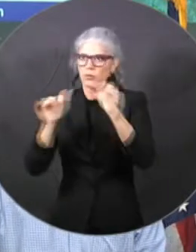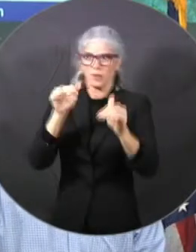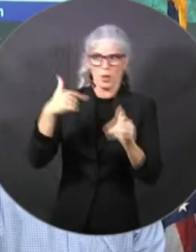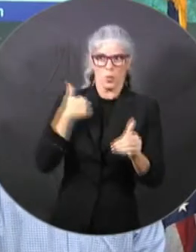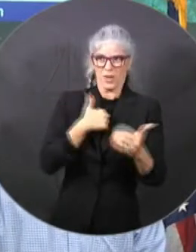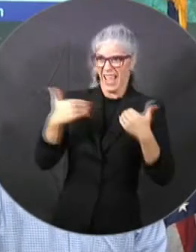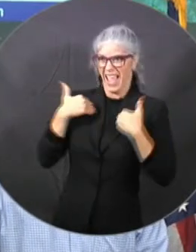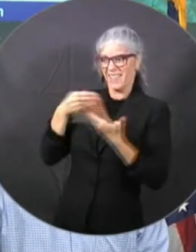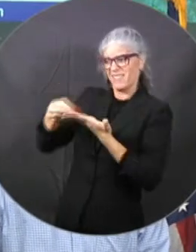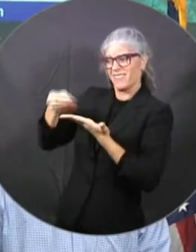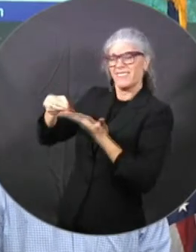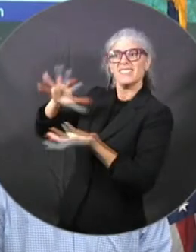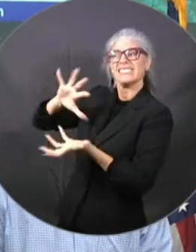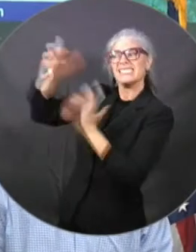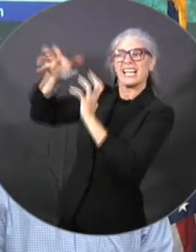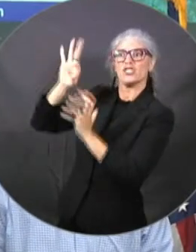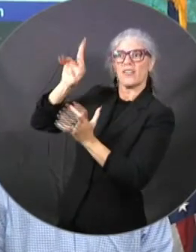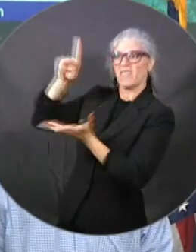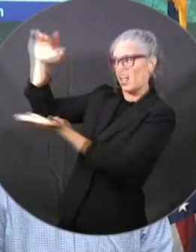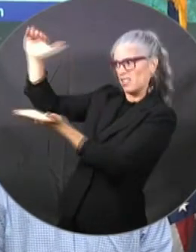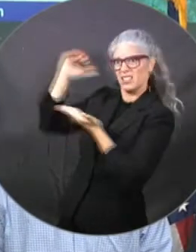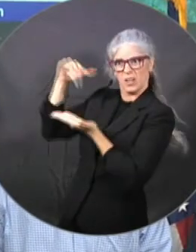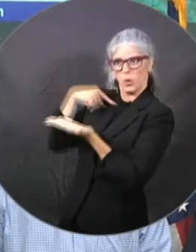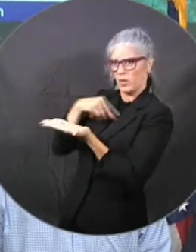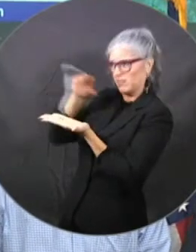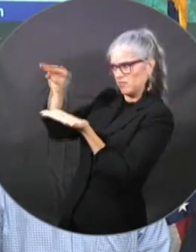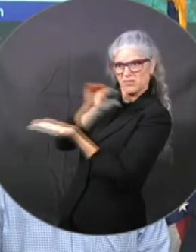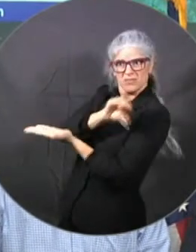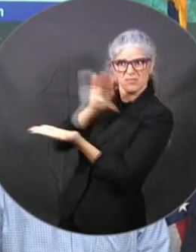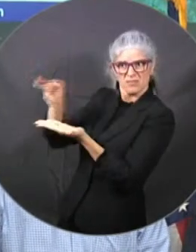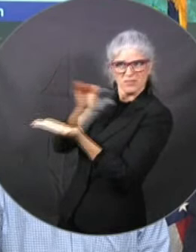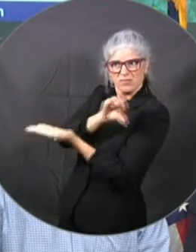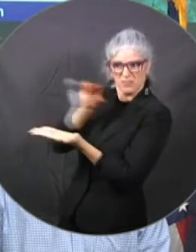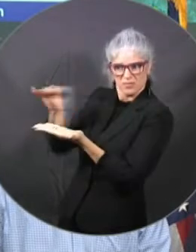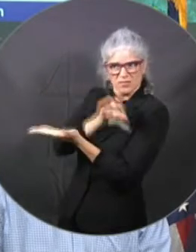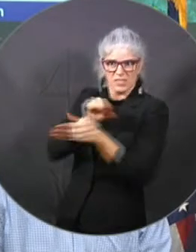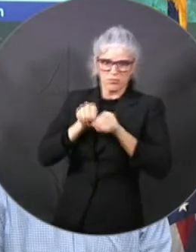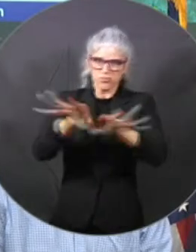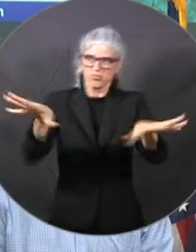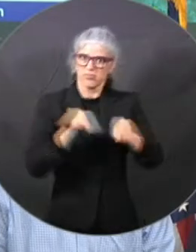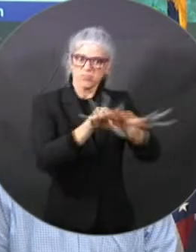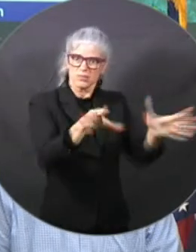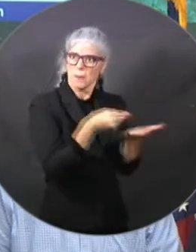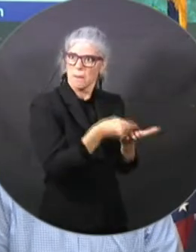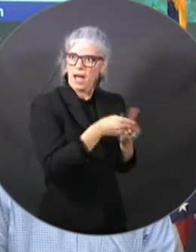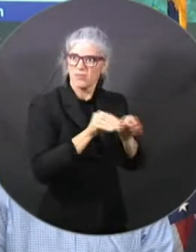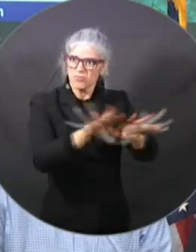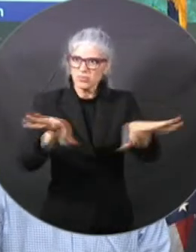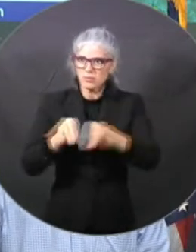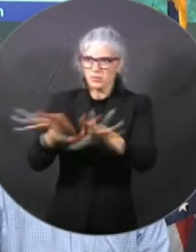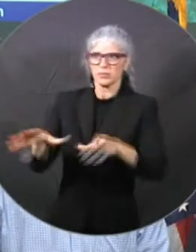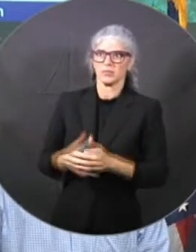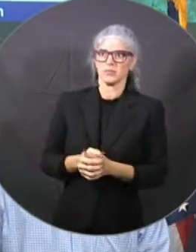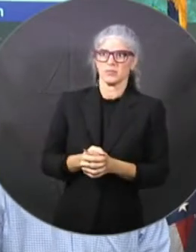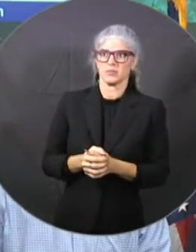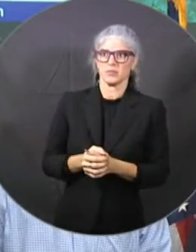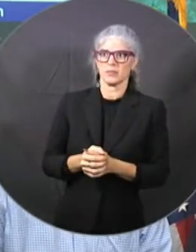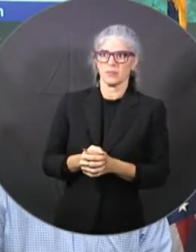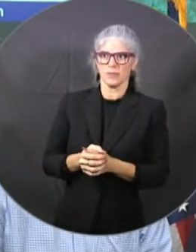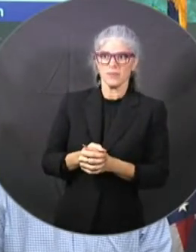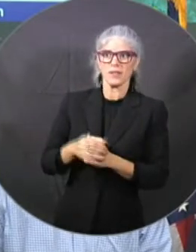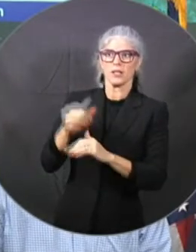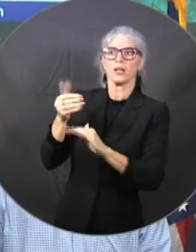are able to dip into to be able to help doing all this stuff. I mean, all this pre-staging, it doesn't happen for free. You've got to put